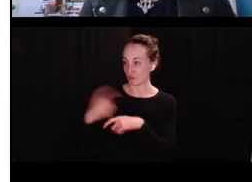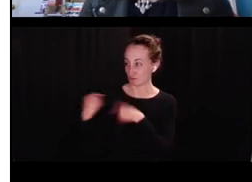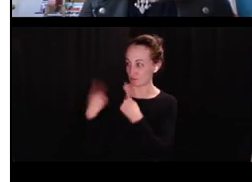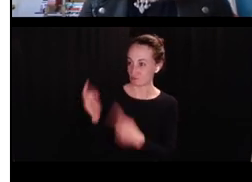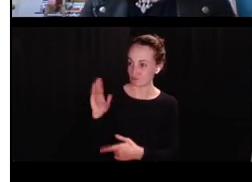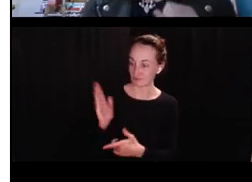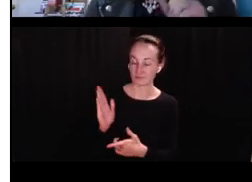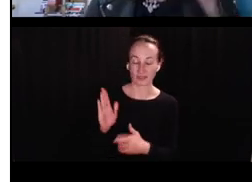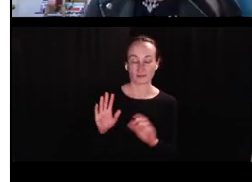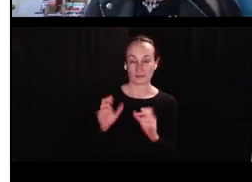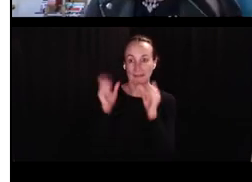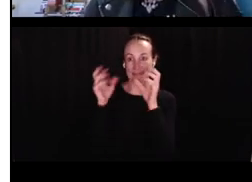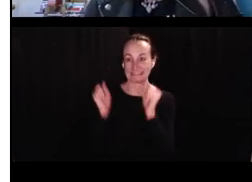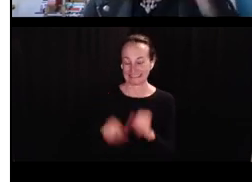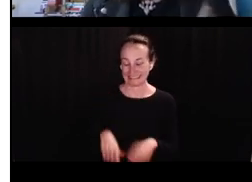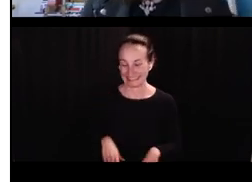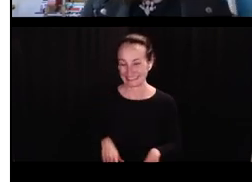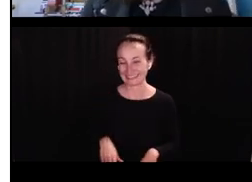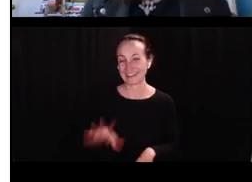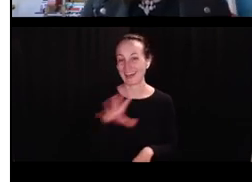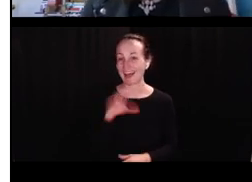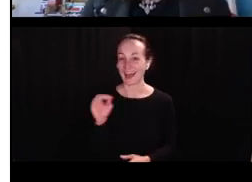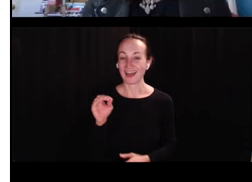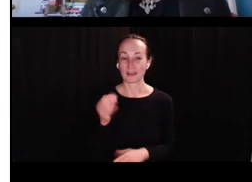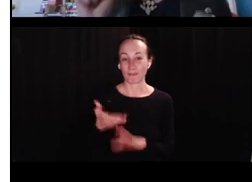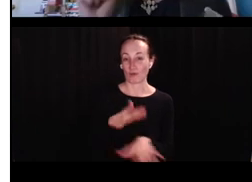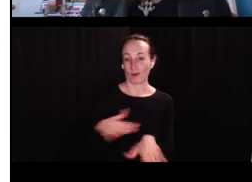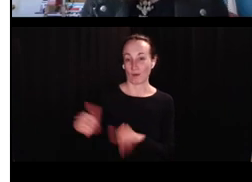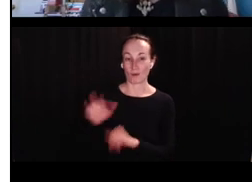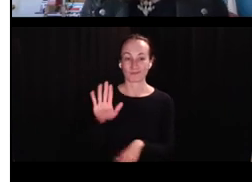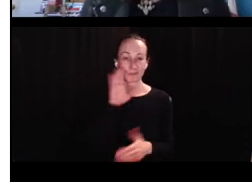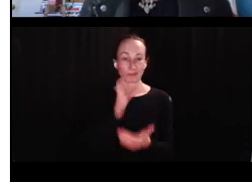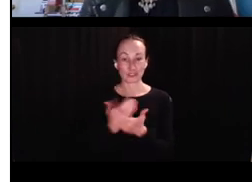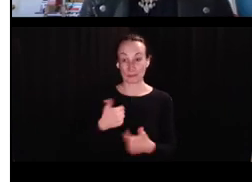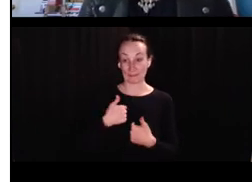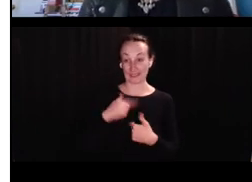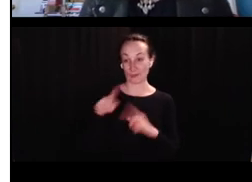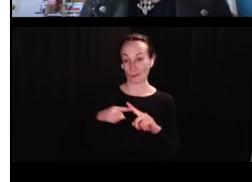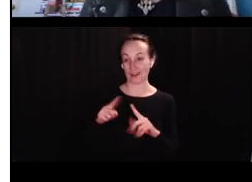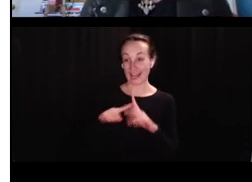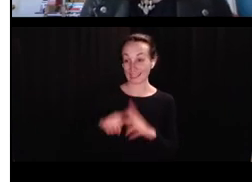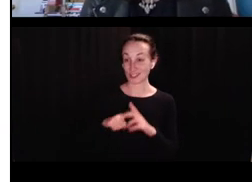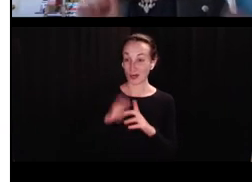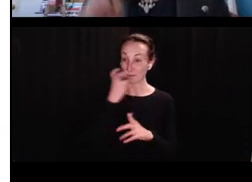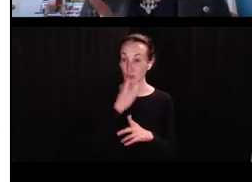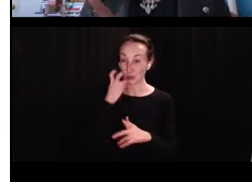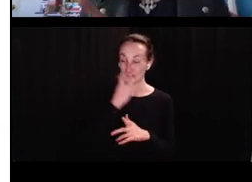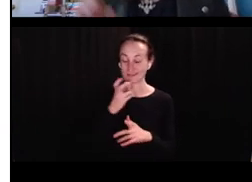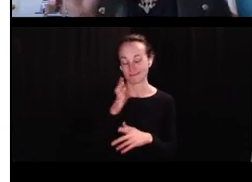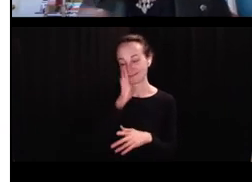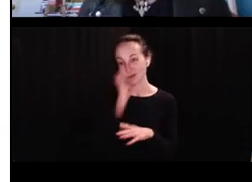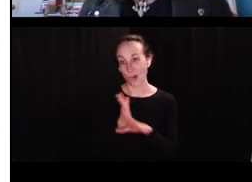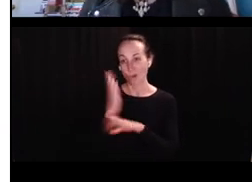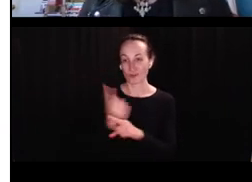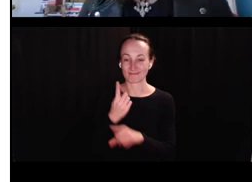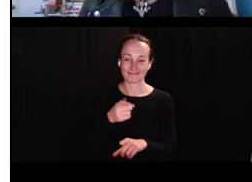beautiful dogs who I believe did not bark the entire time, which is a small miracle. Um, and also before I go,